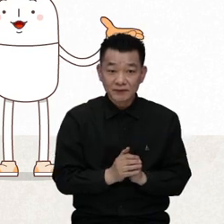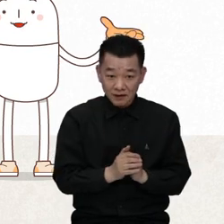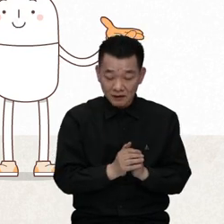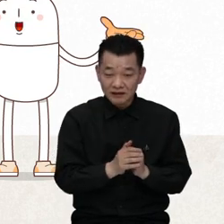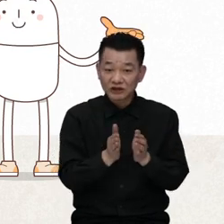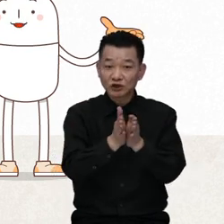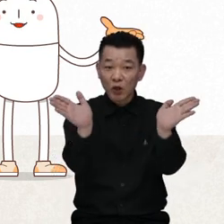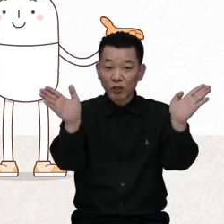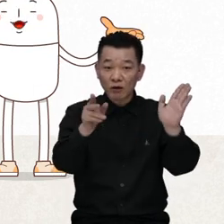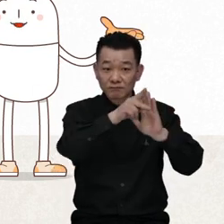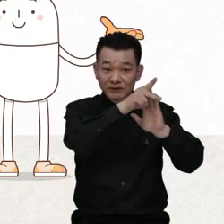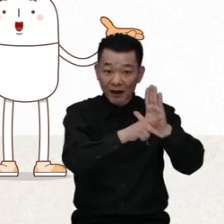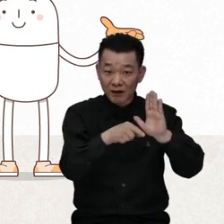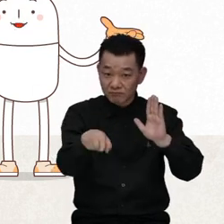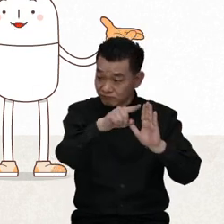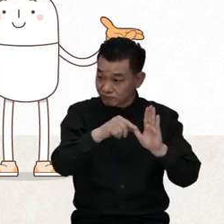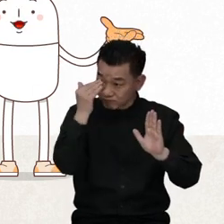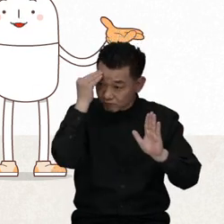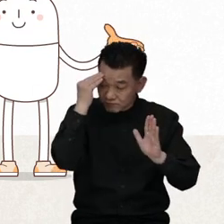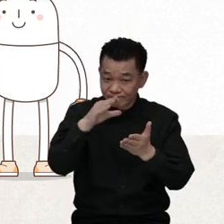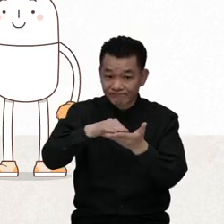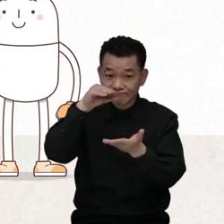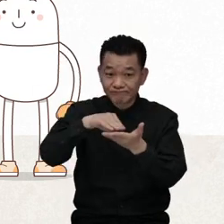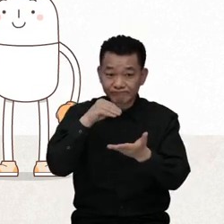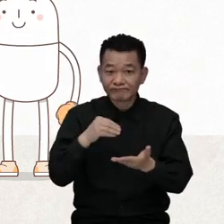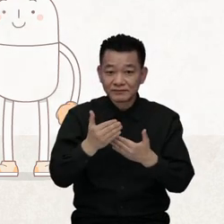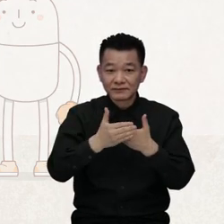Now I understand about the general principles.